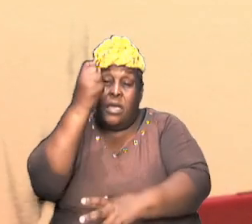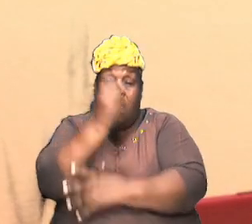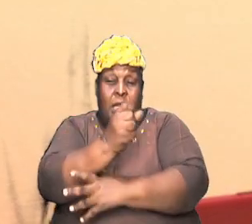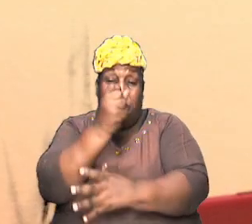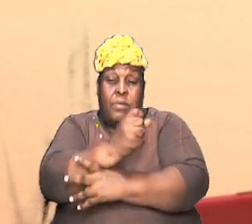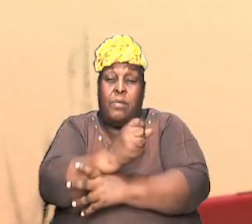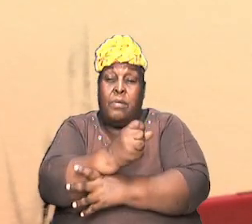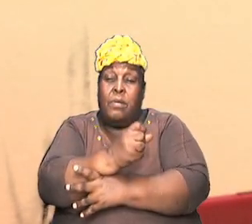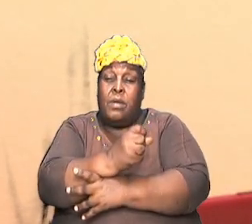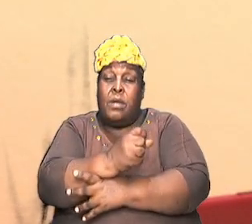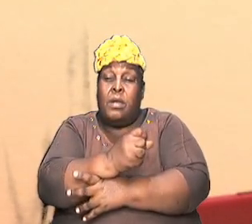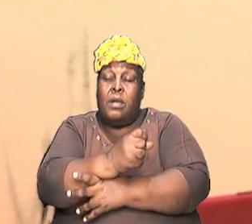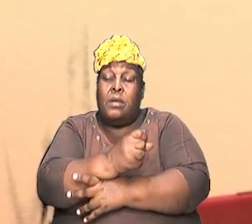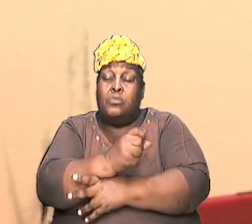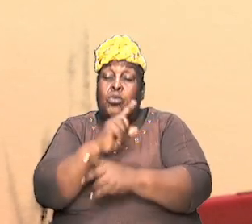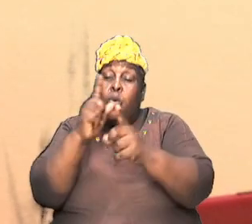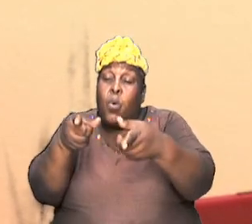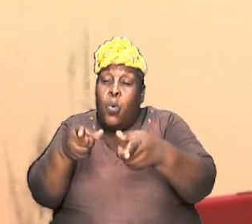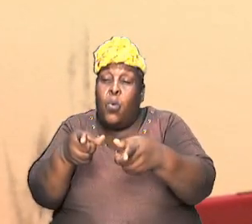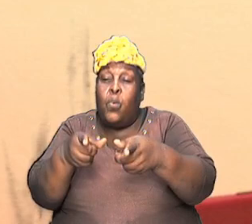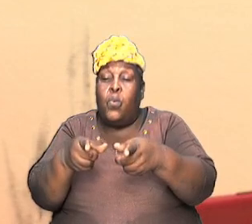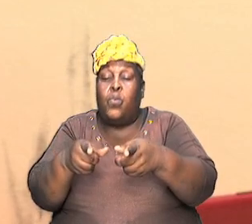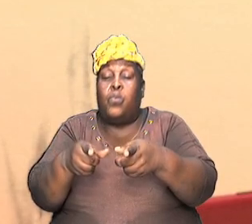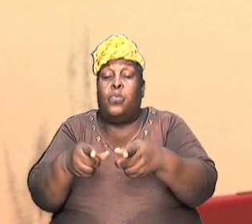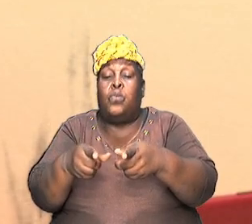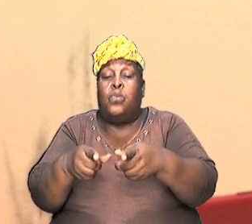these few men and pursue